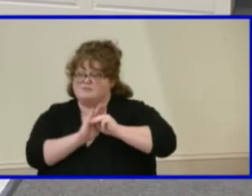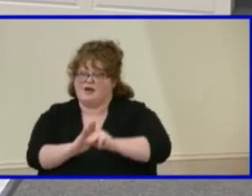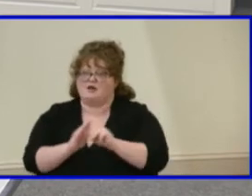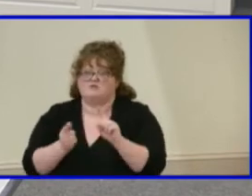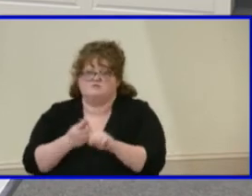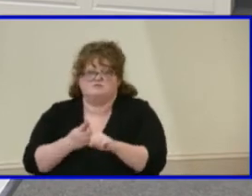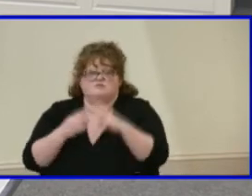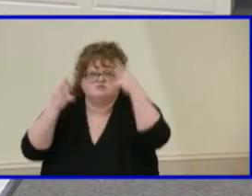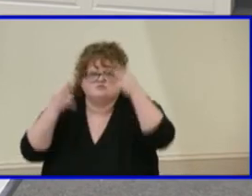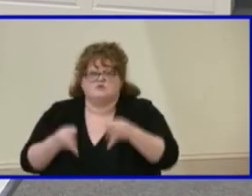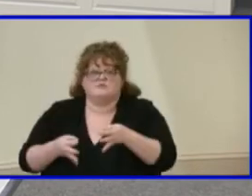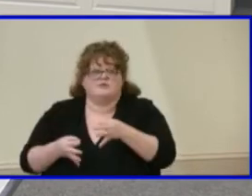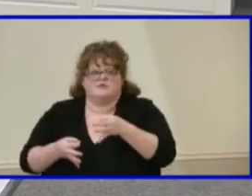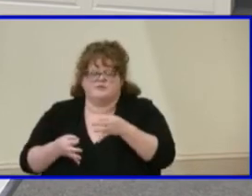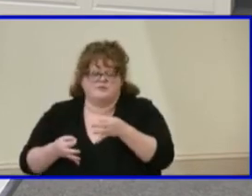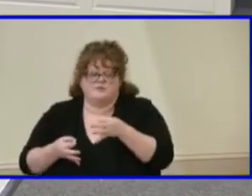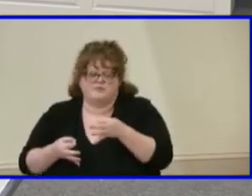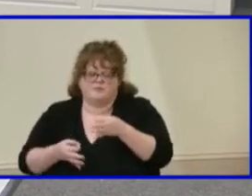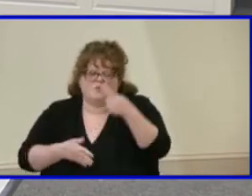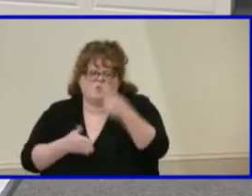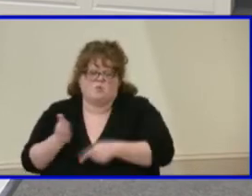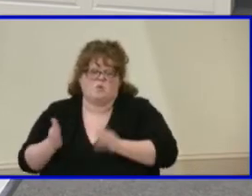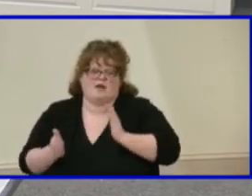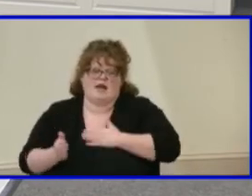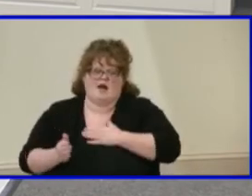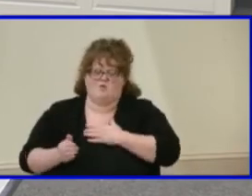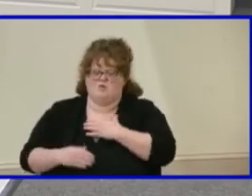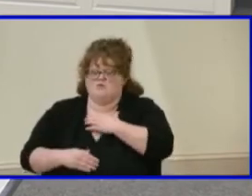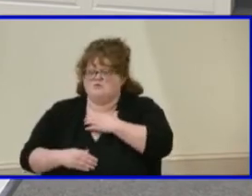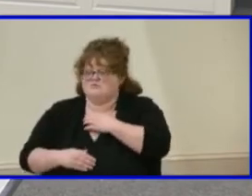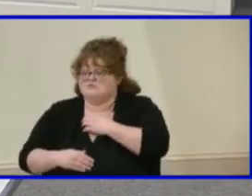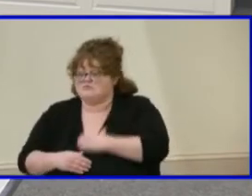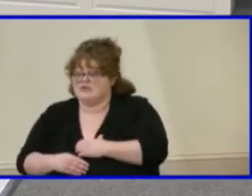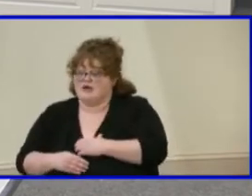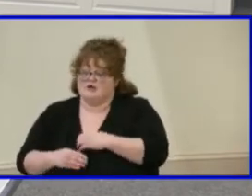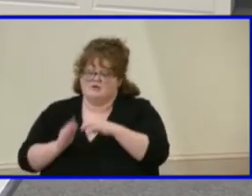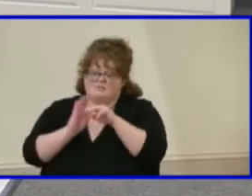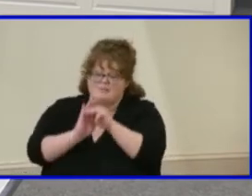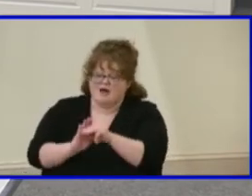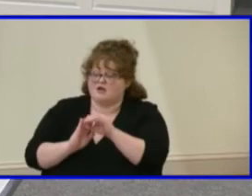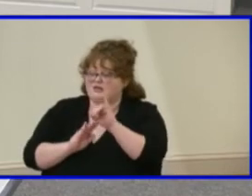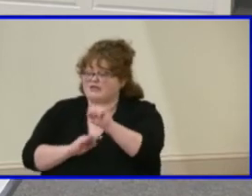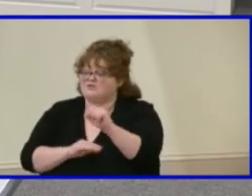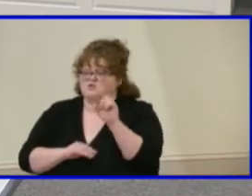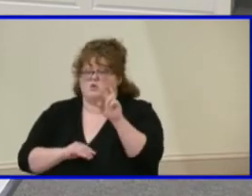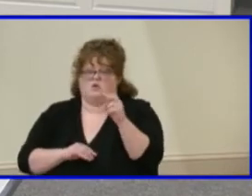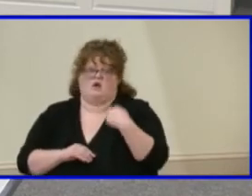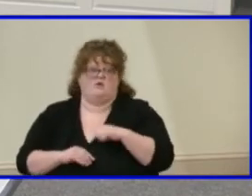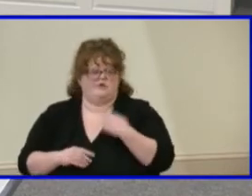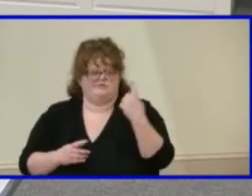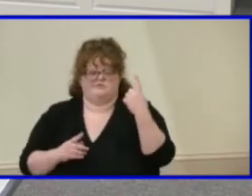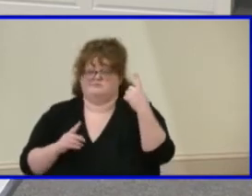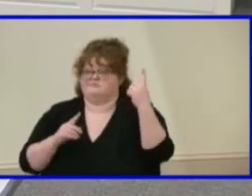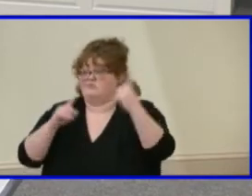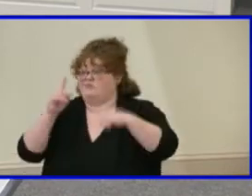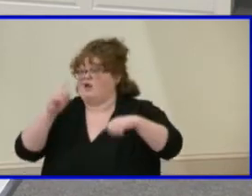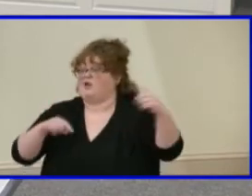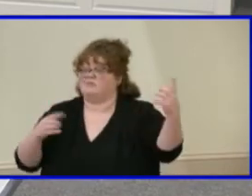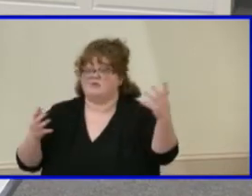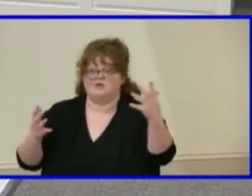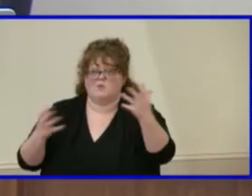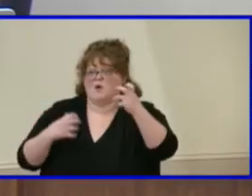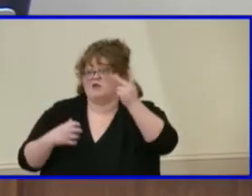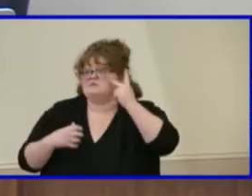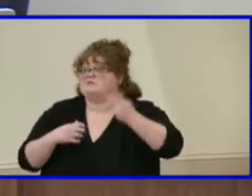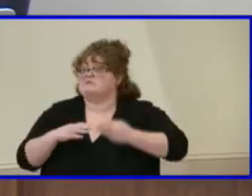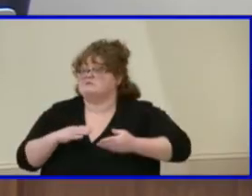desired benchmarks are for an increase? Or are we just kind of speaking nebulously saying we just want to increase the number? Because I